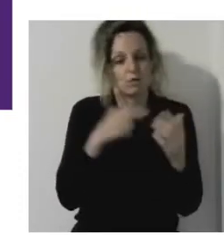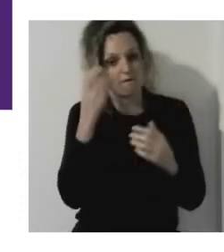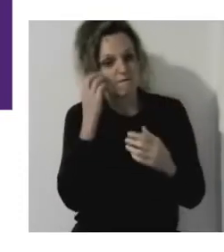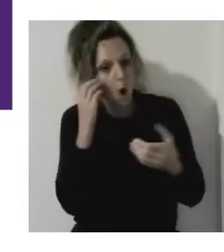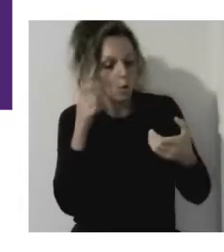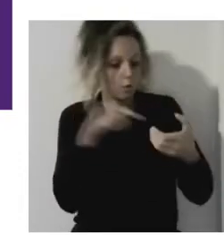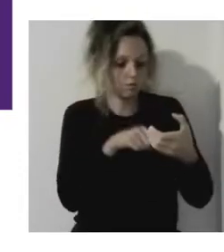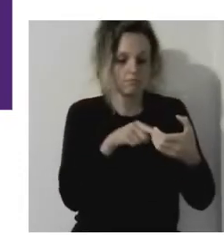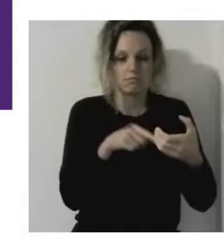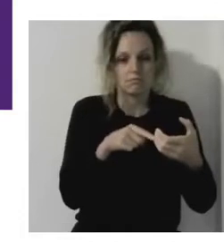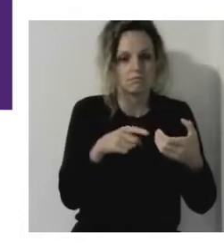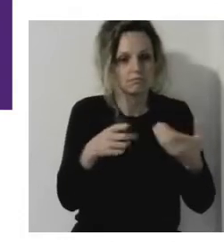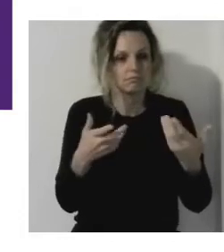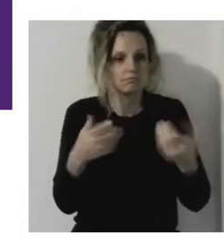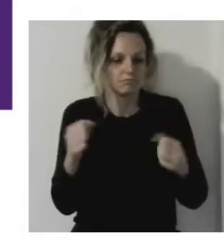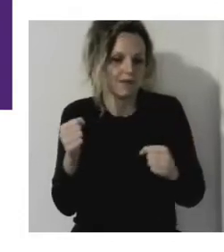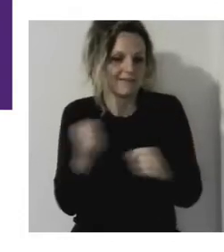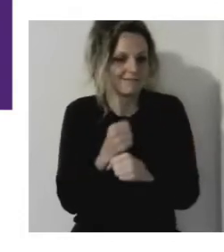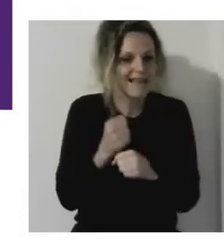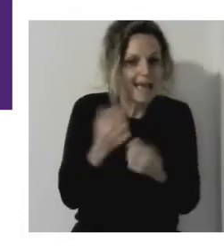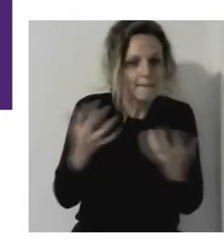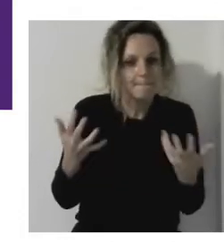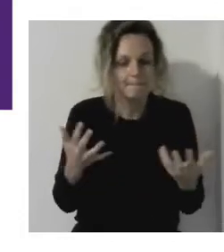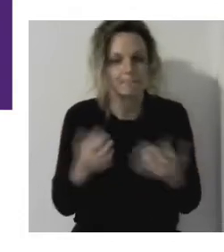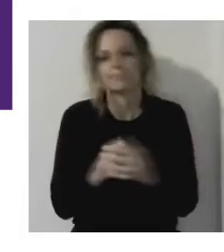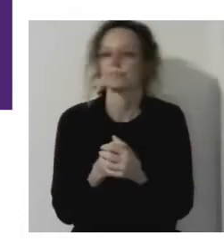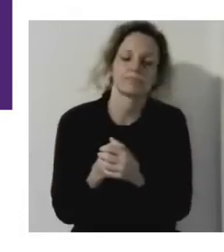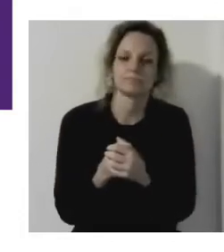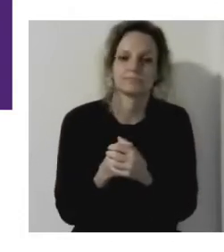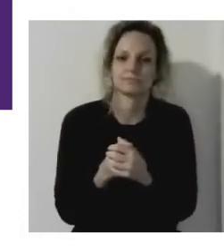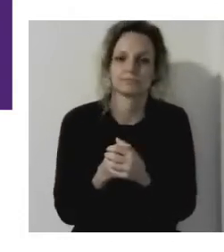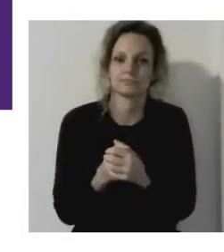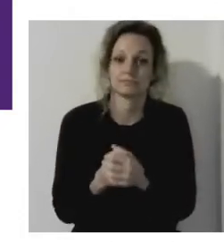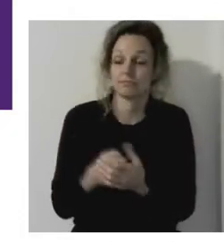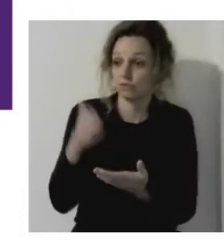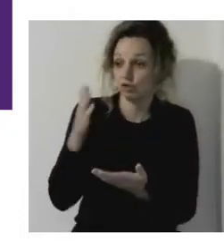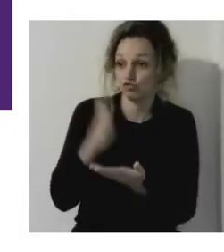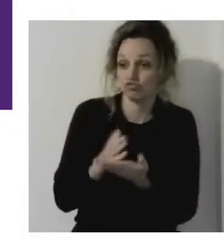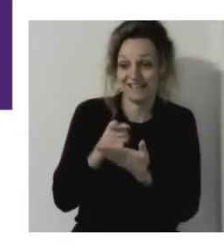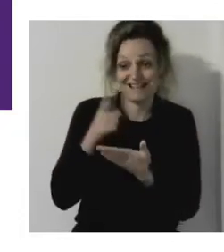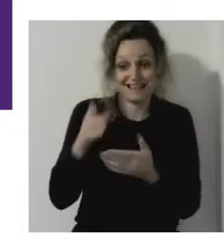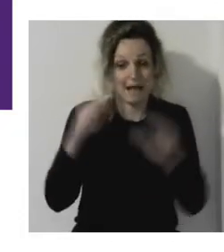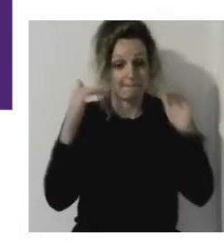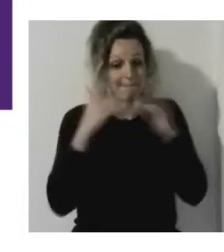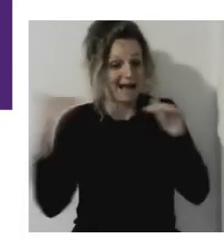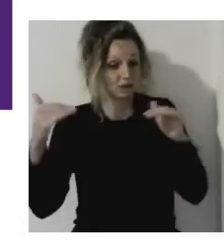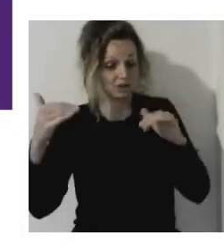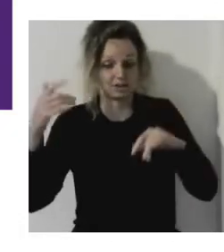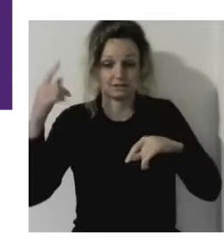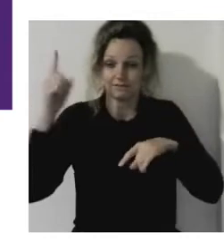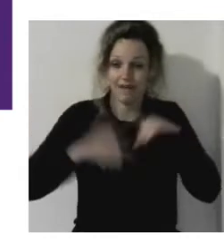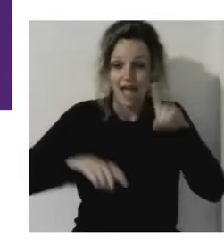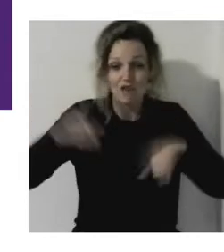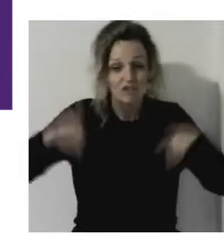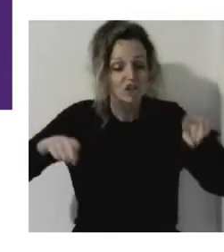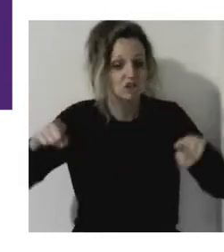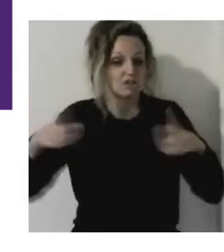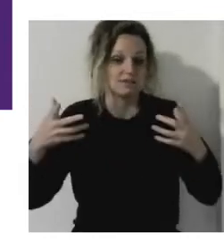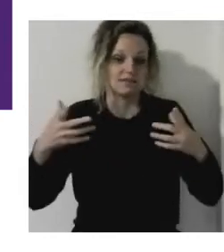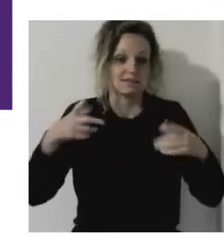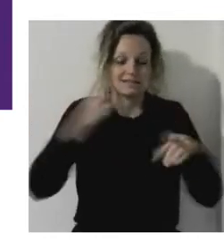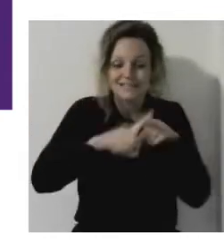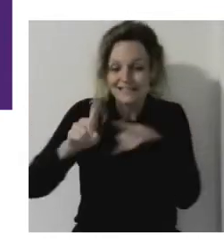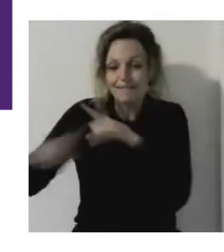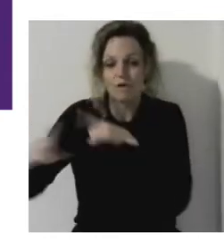of disability or a variance in ability, which is so often ignored. That's the area